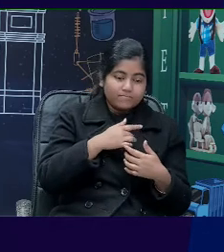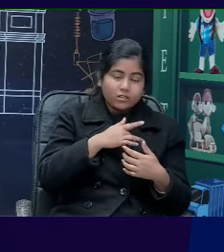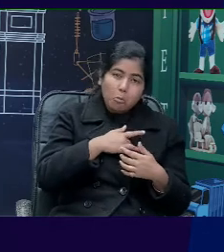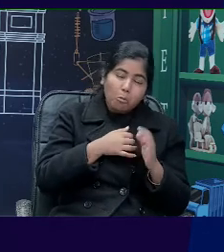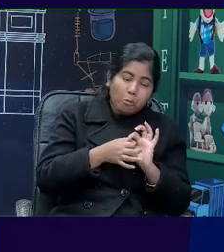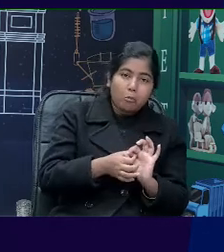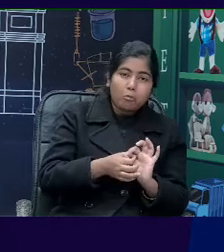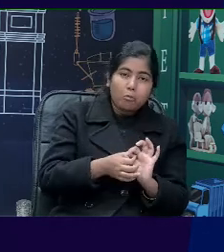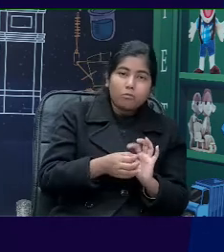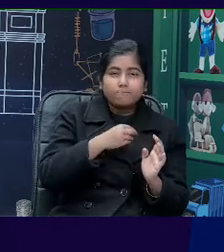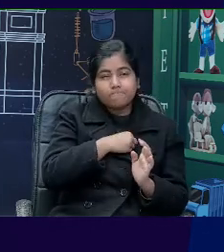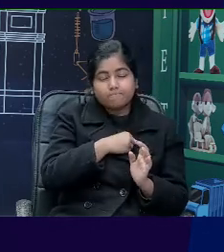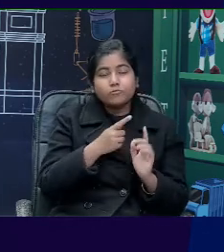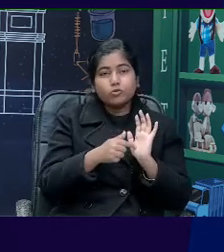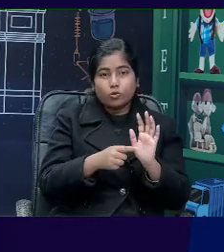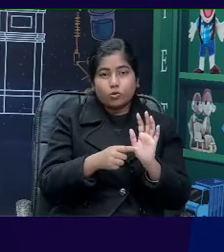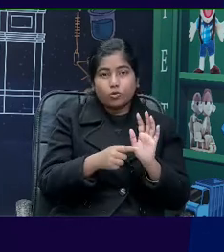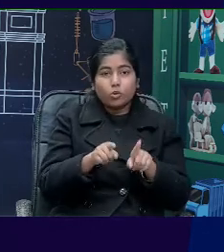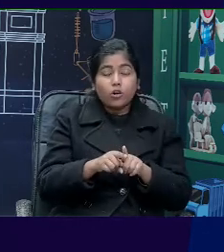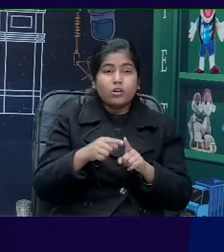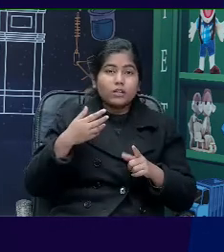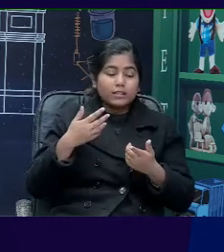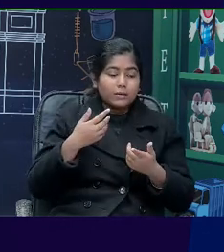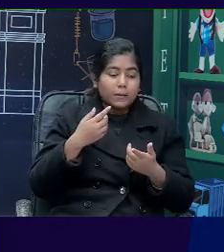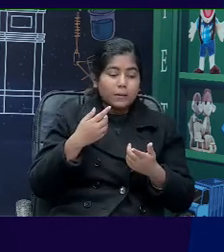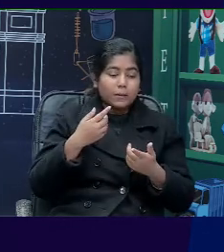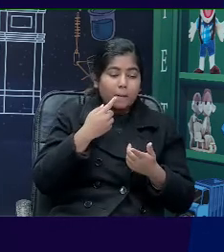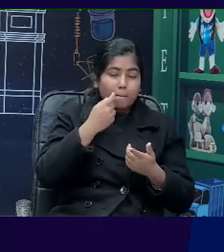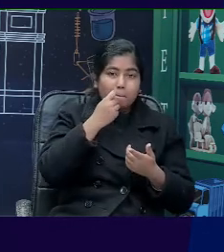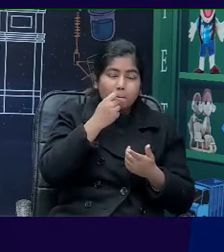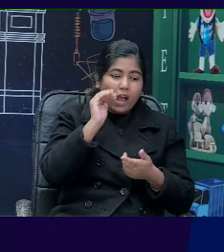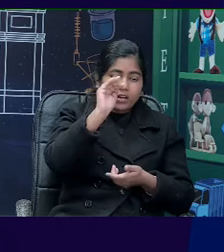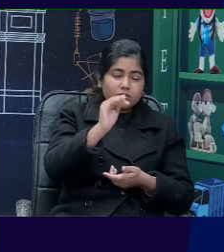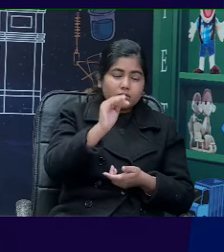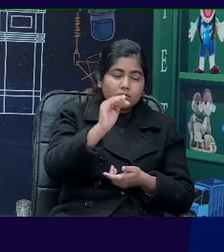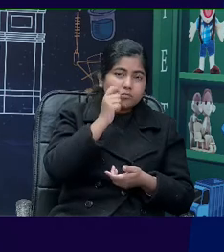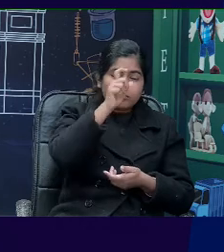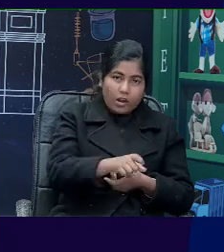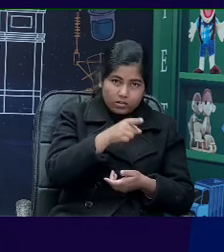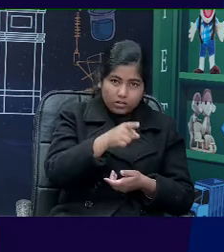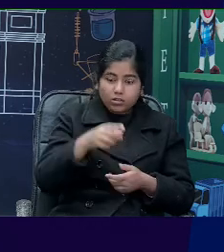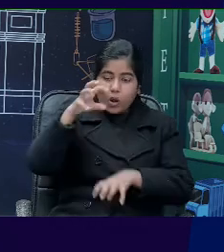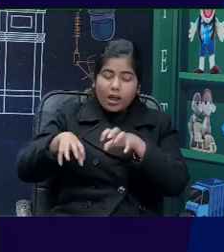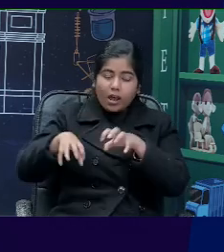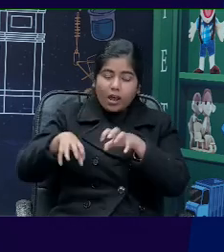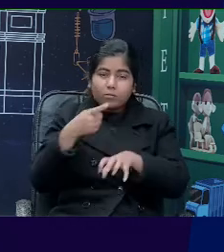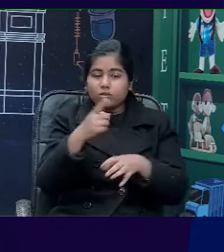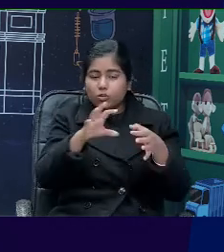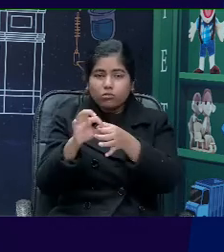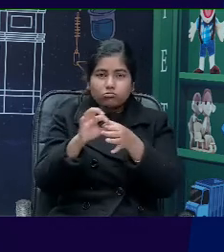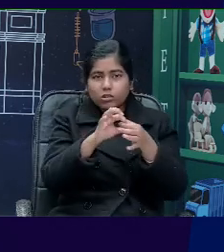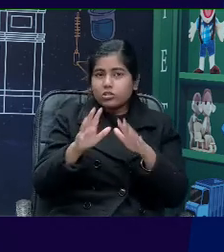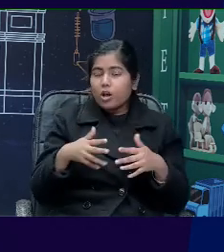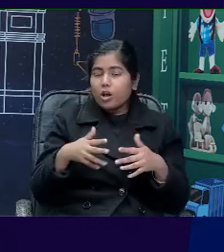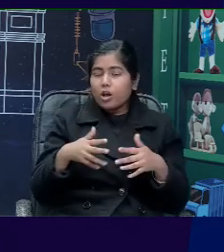old relationship that man has with animals. So, interdependence and kinship between man and animals. That is